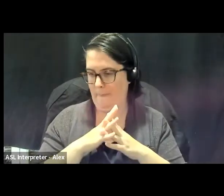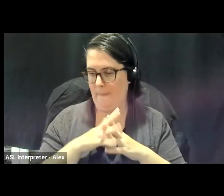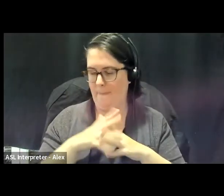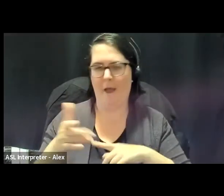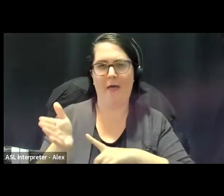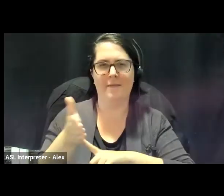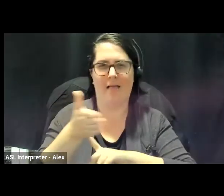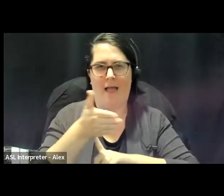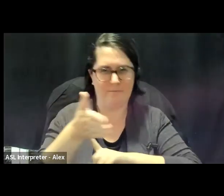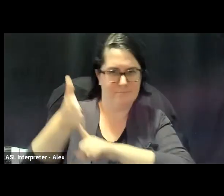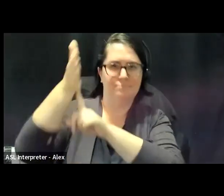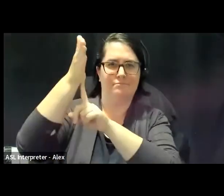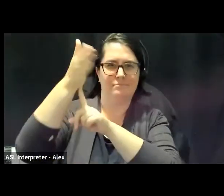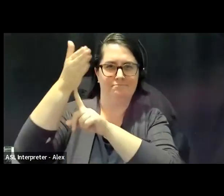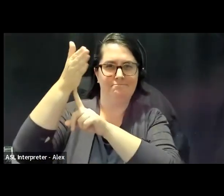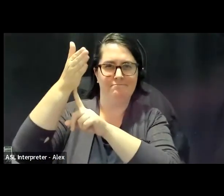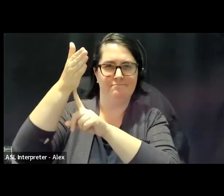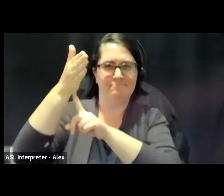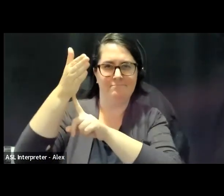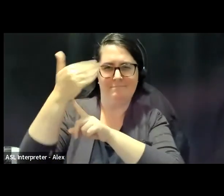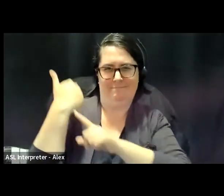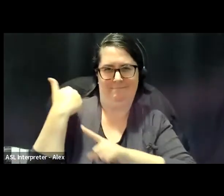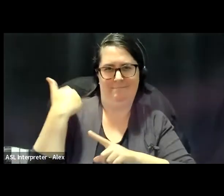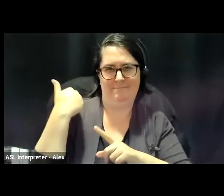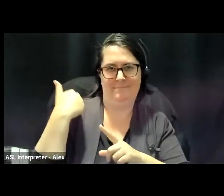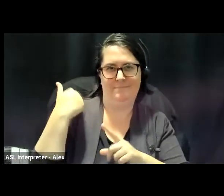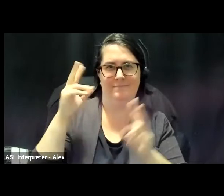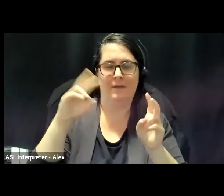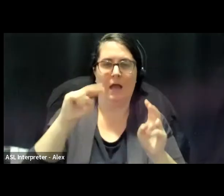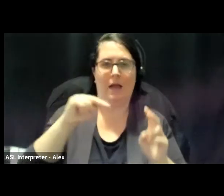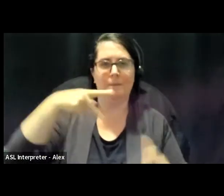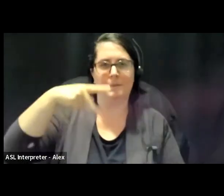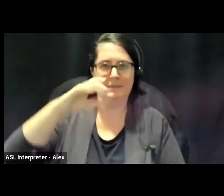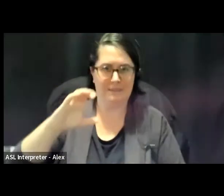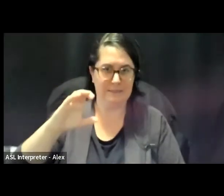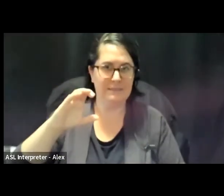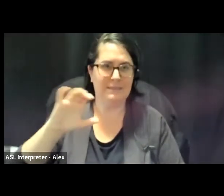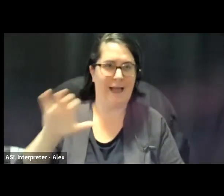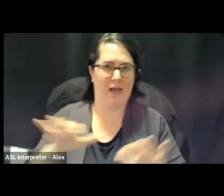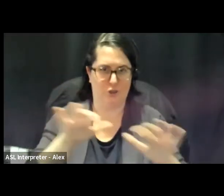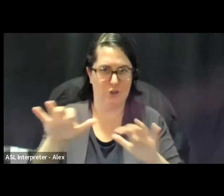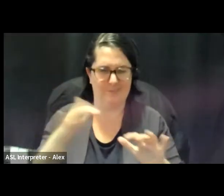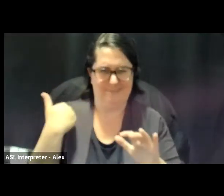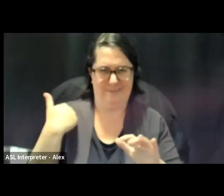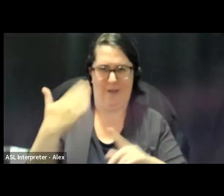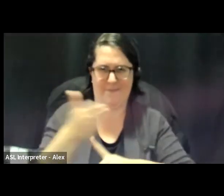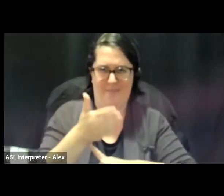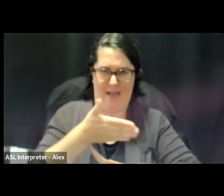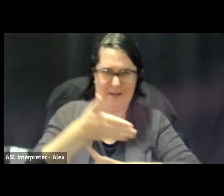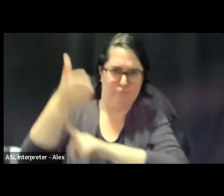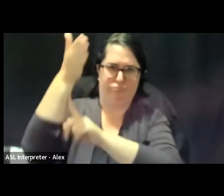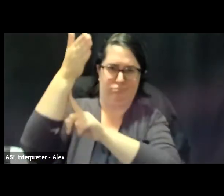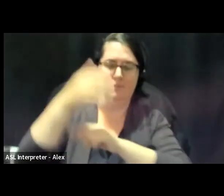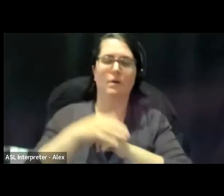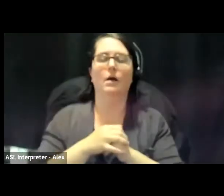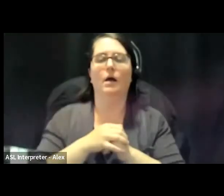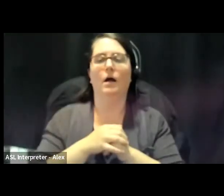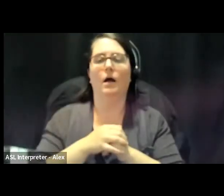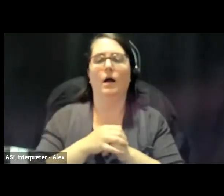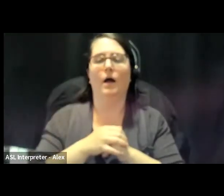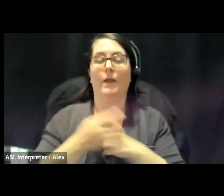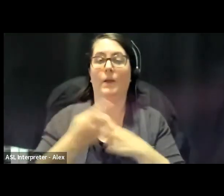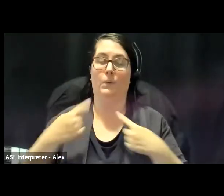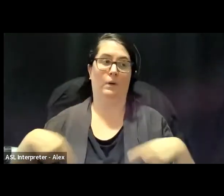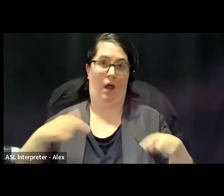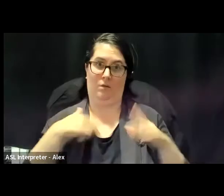event where we did the Nobrook Pride in Policing action. It was that, you know, we at any point